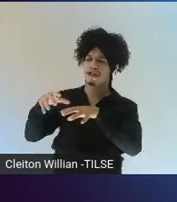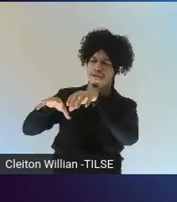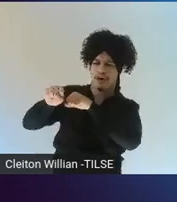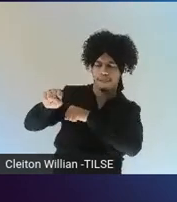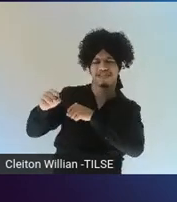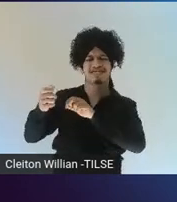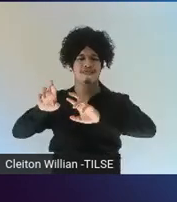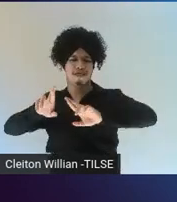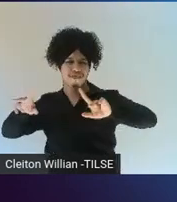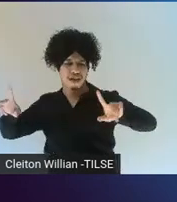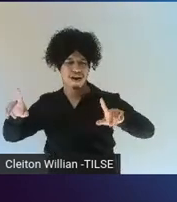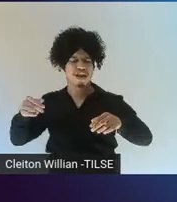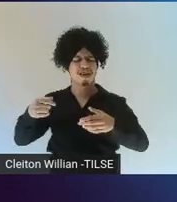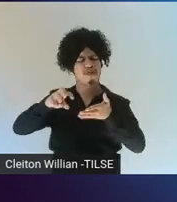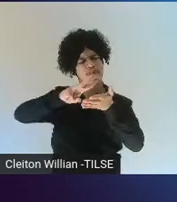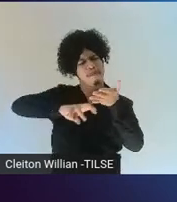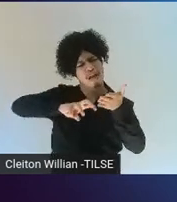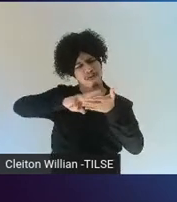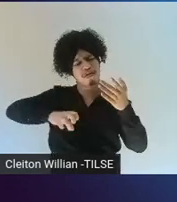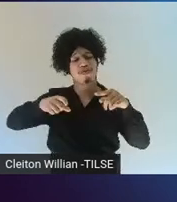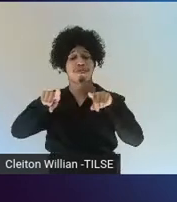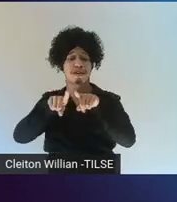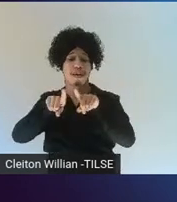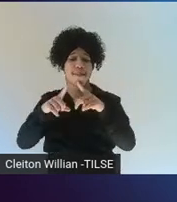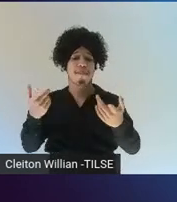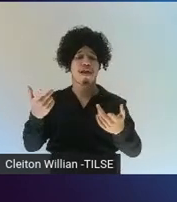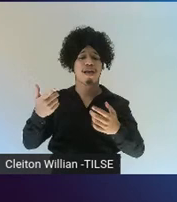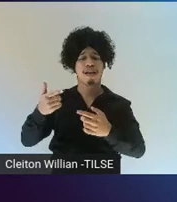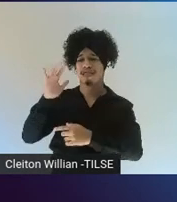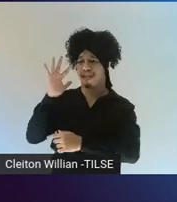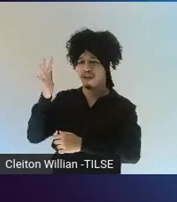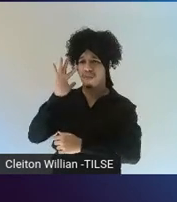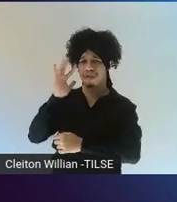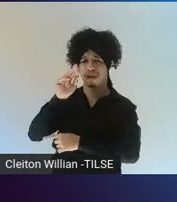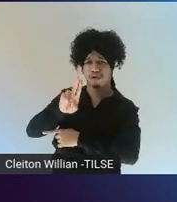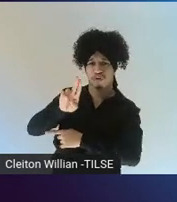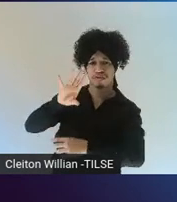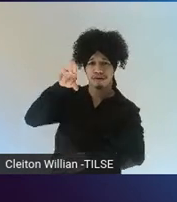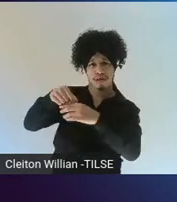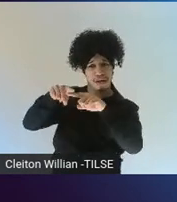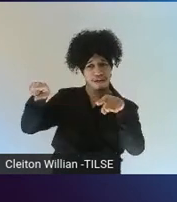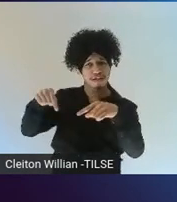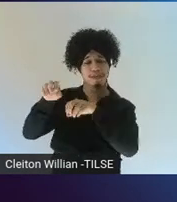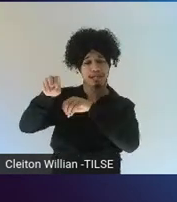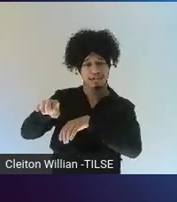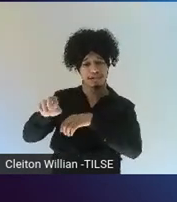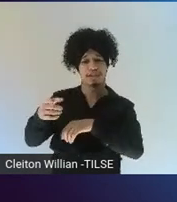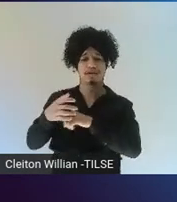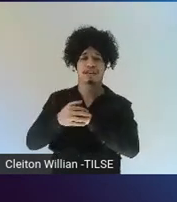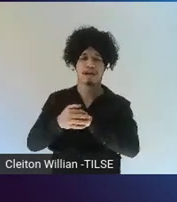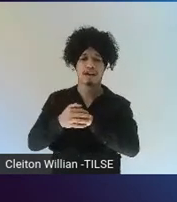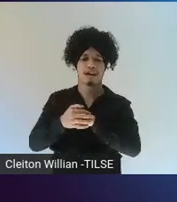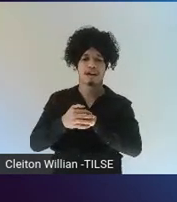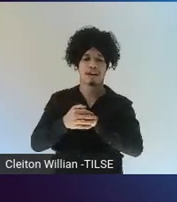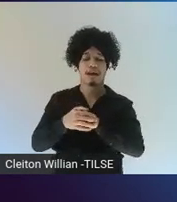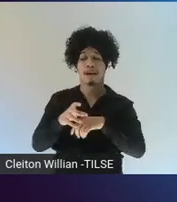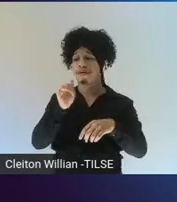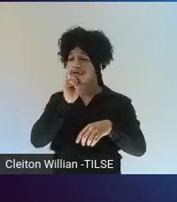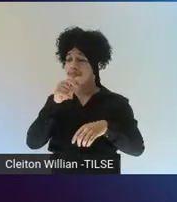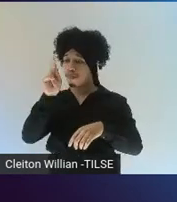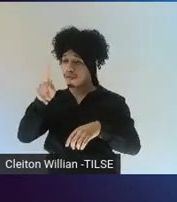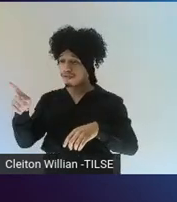methods, the theory is very different from someone who is trained to teach a content area in their field.